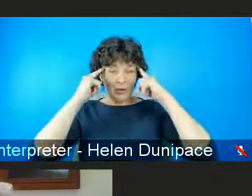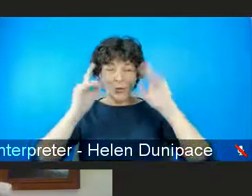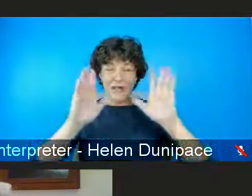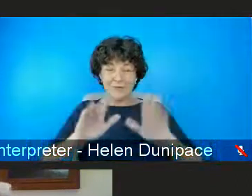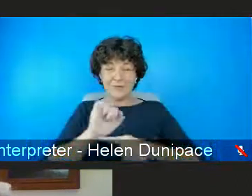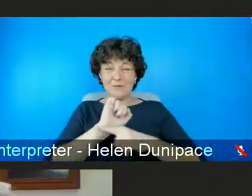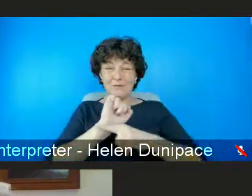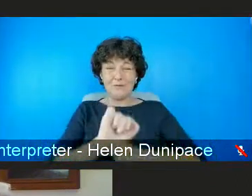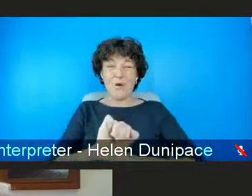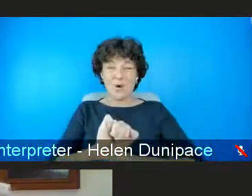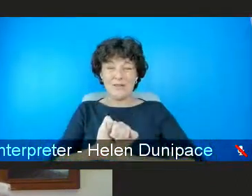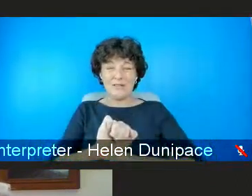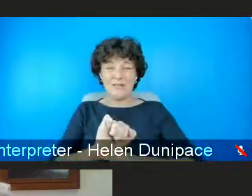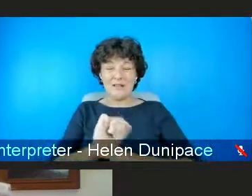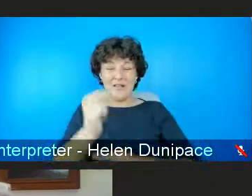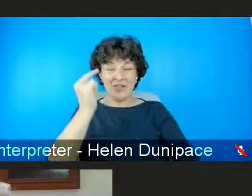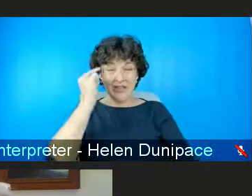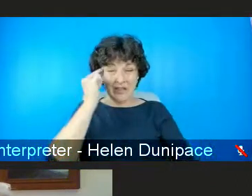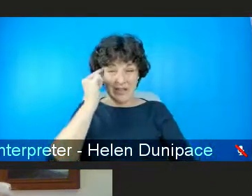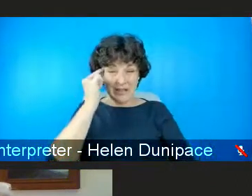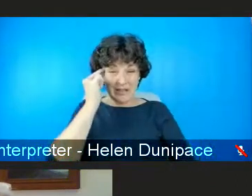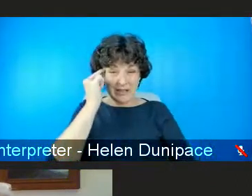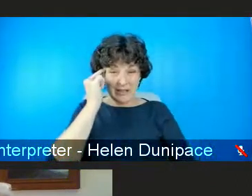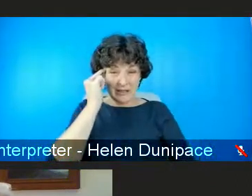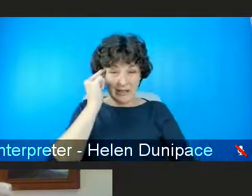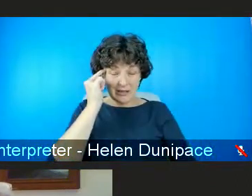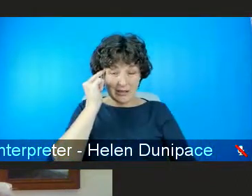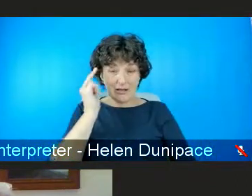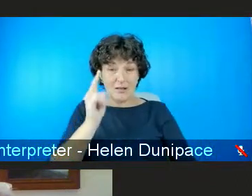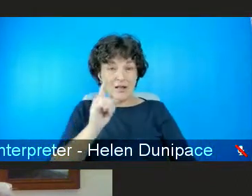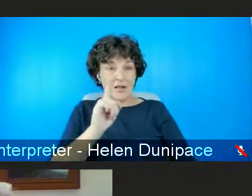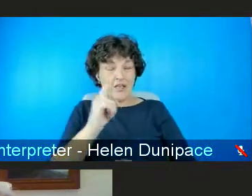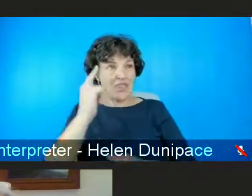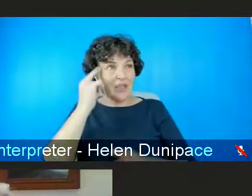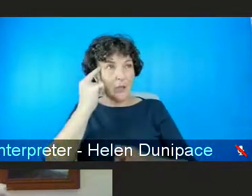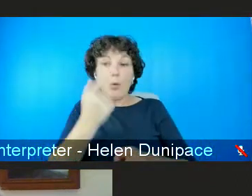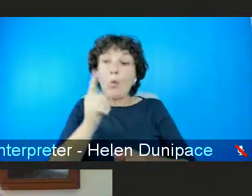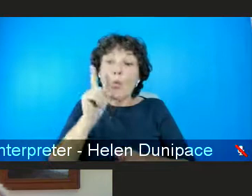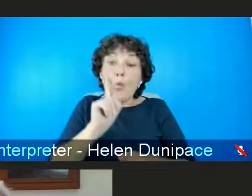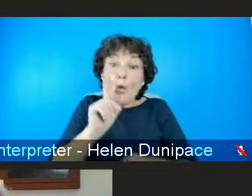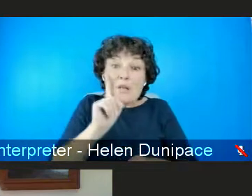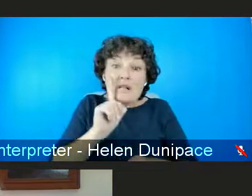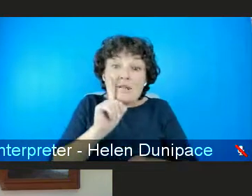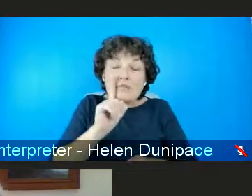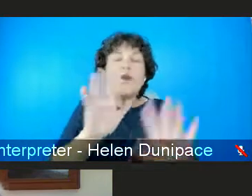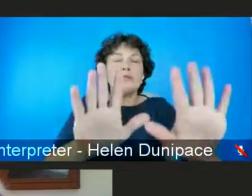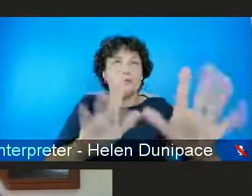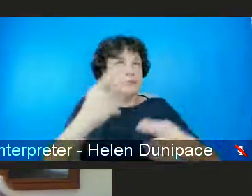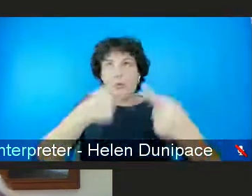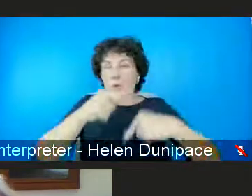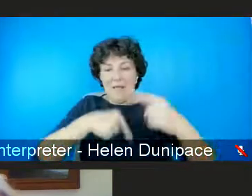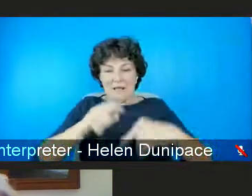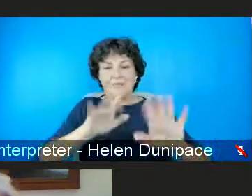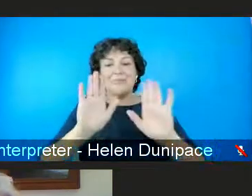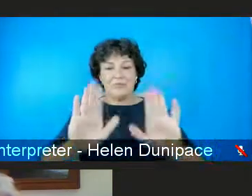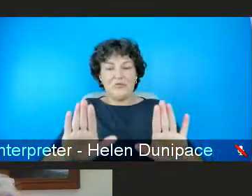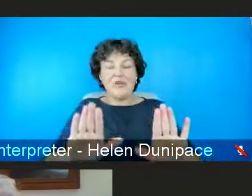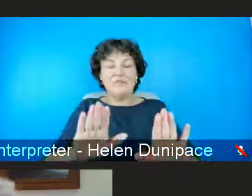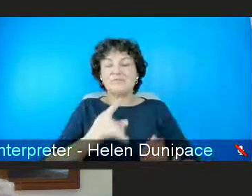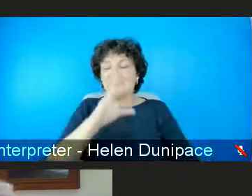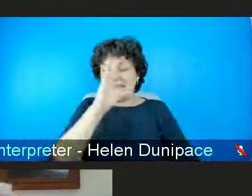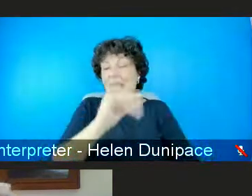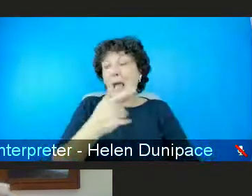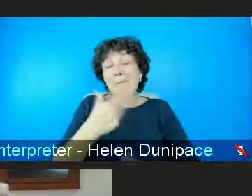to think of um marginalized women uh to to think for instance i had a conversation with some folks in